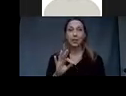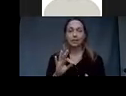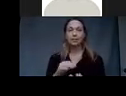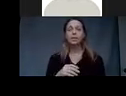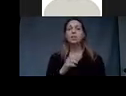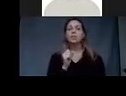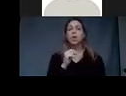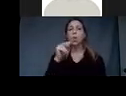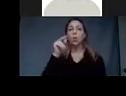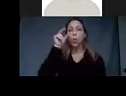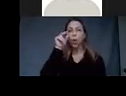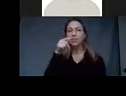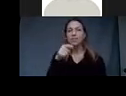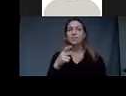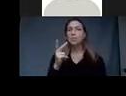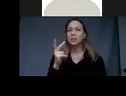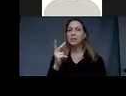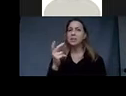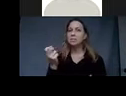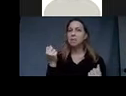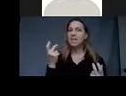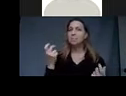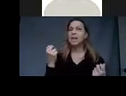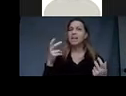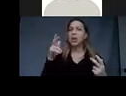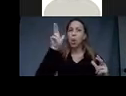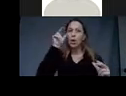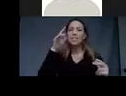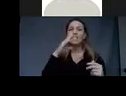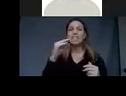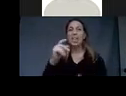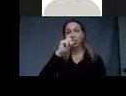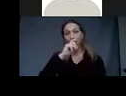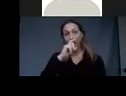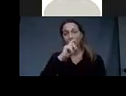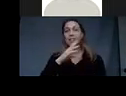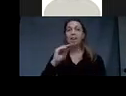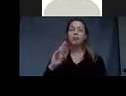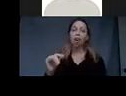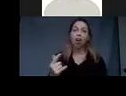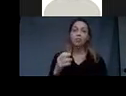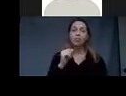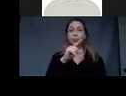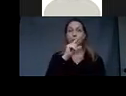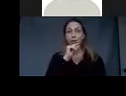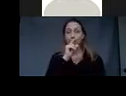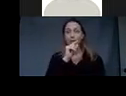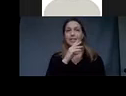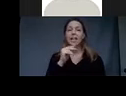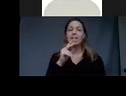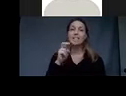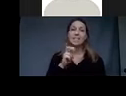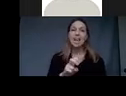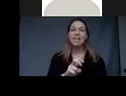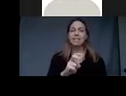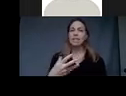horse, you'll see there are a lot of horses and dolls and dogs and birds and snakes. In